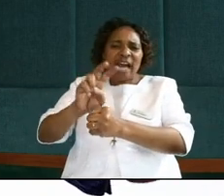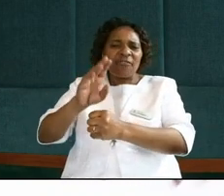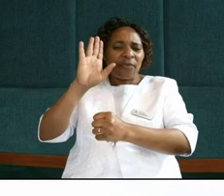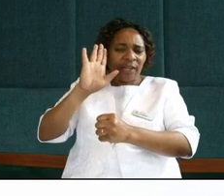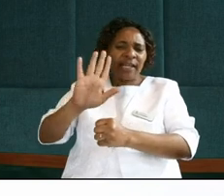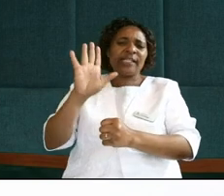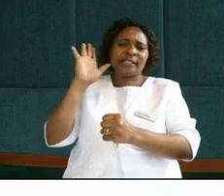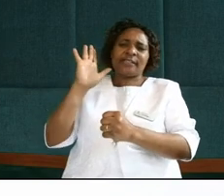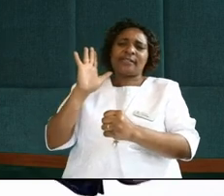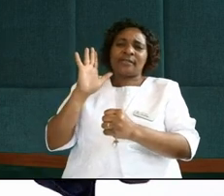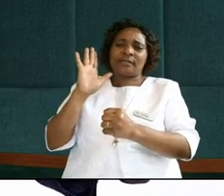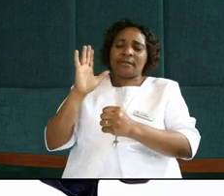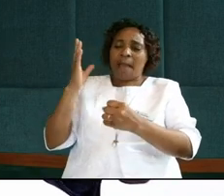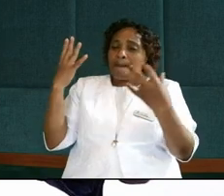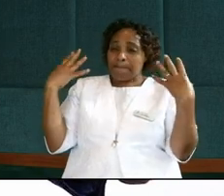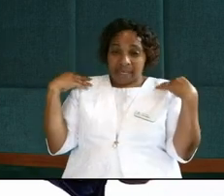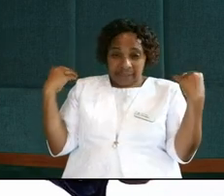in its dictates.